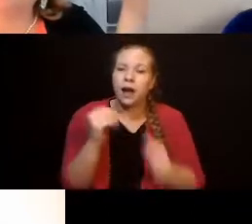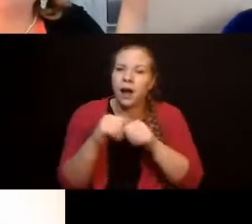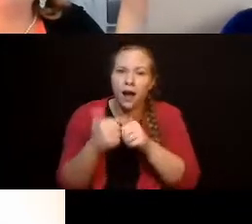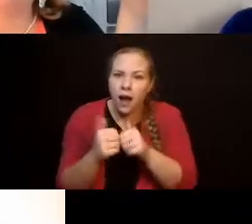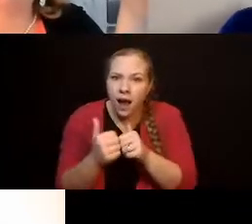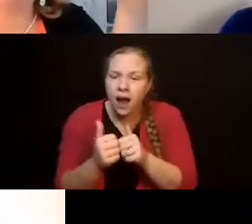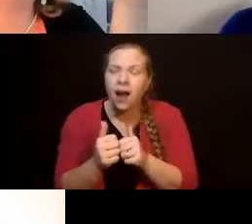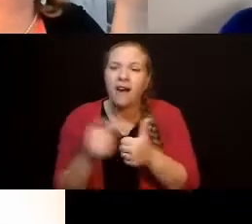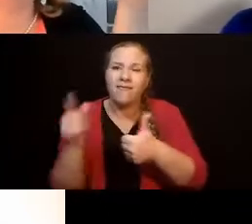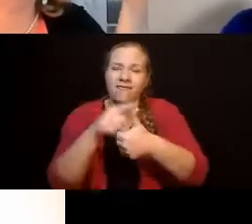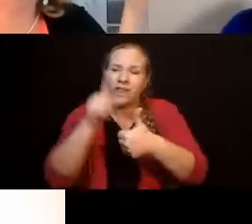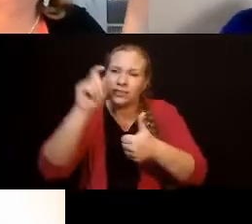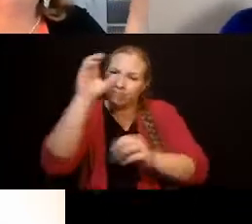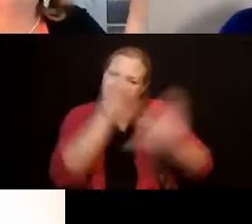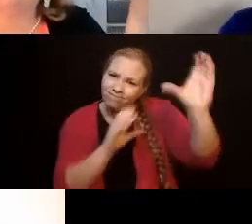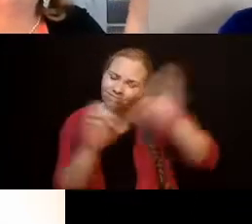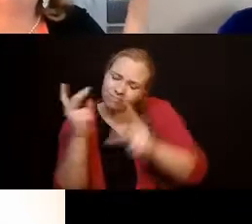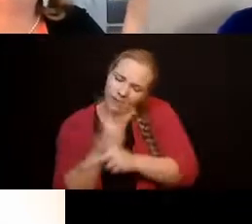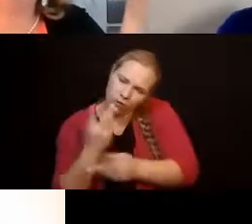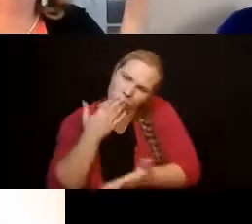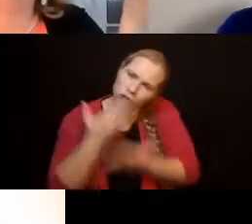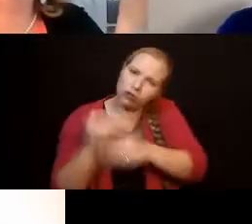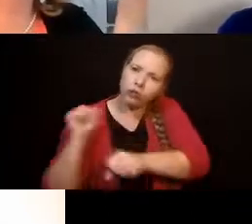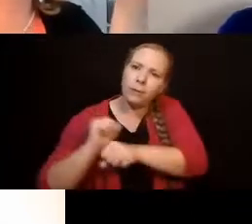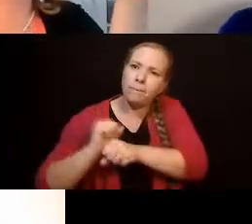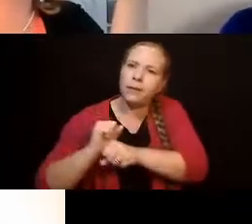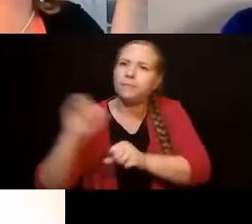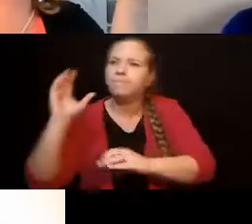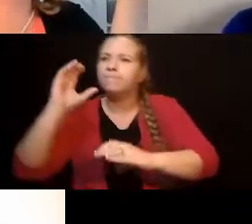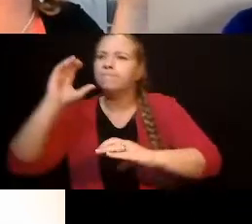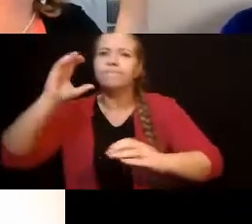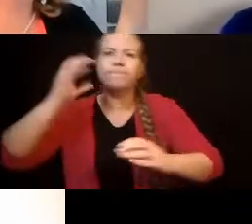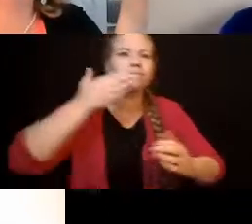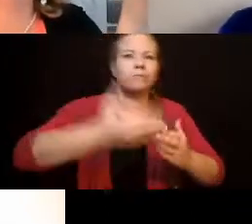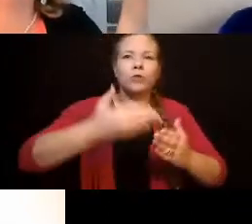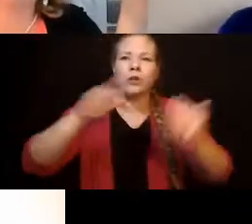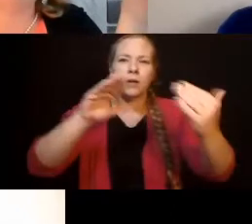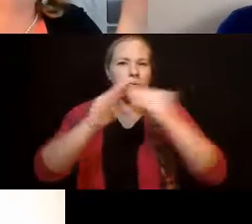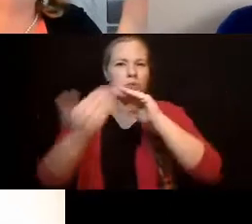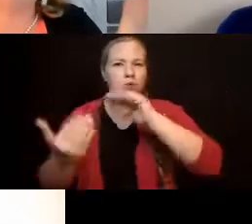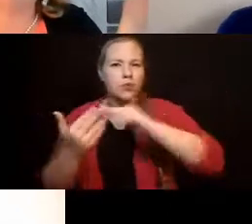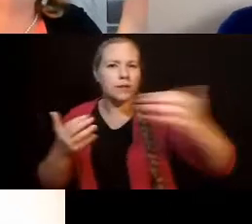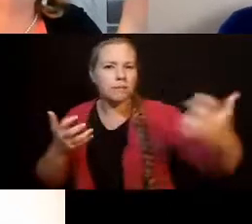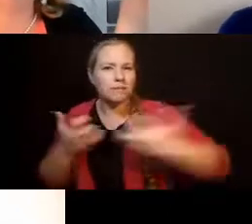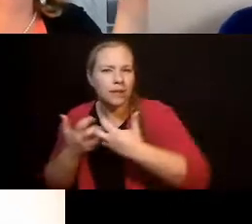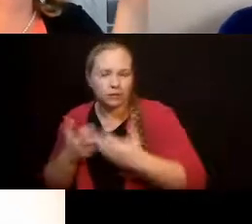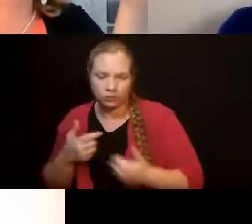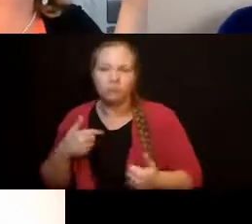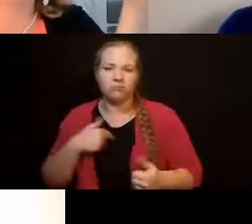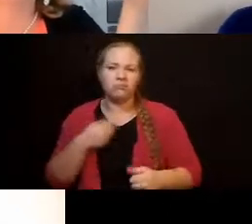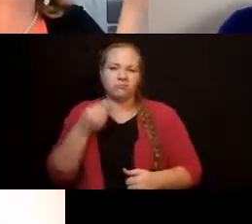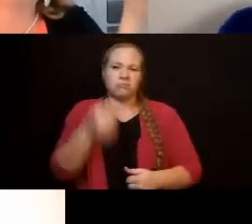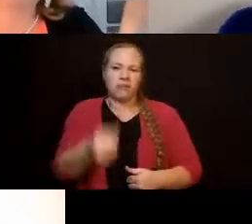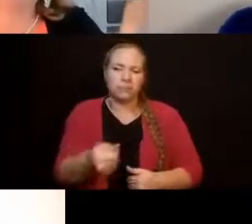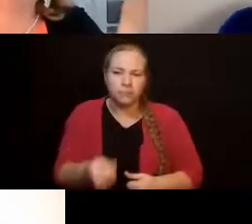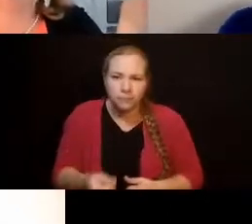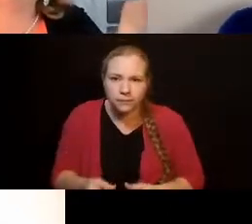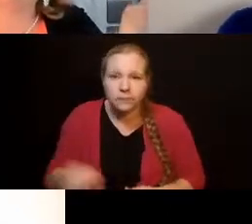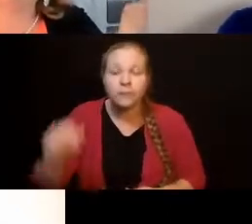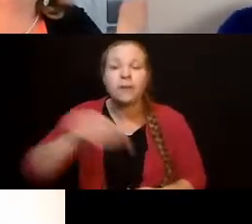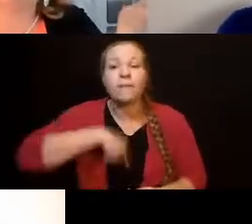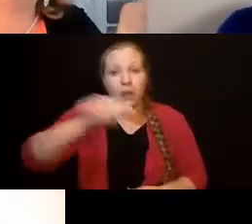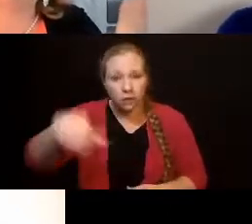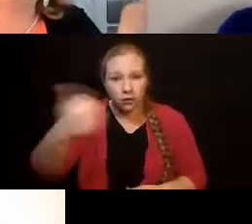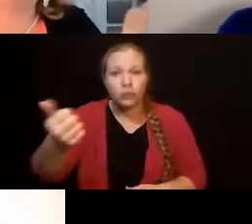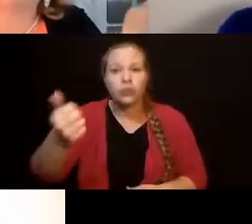exploration and community assessments. They're going to pay the job vendor to help find